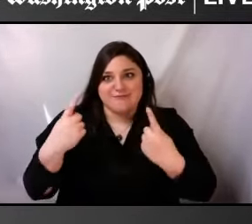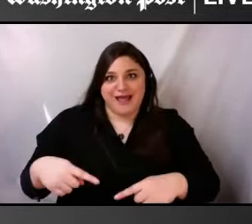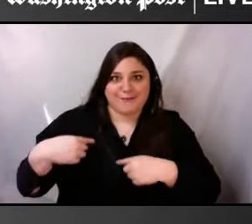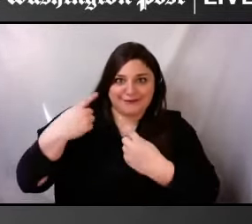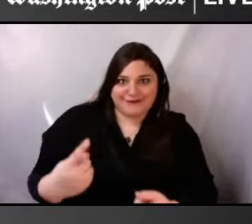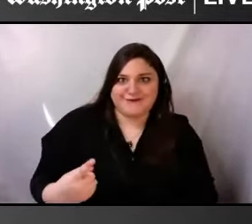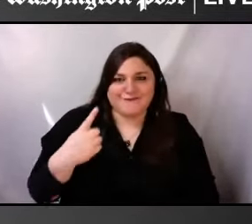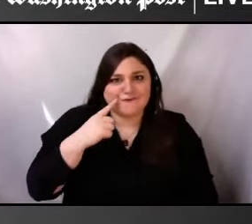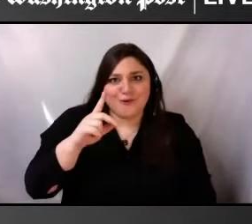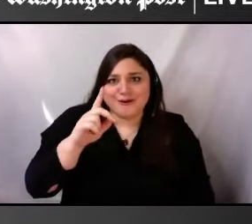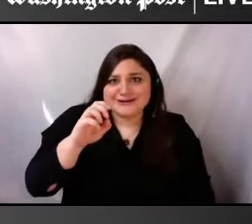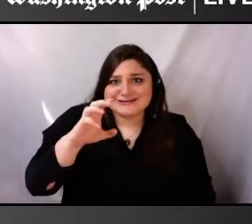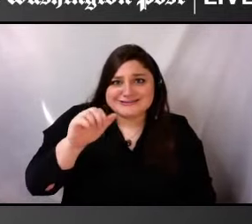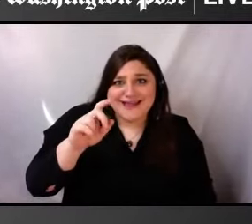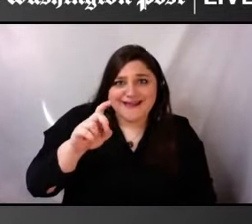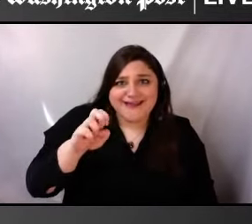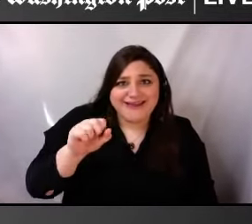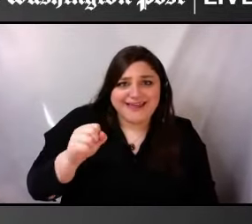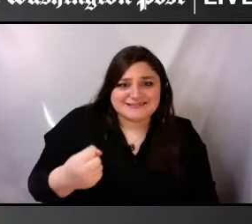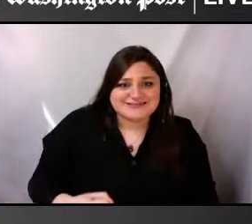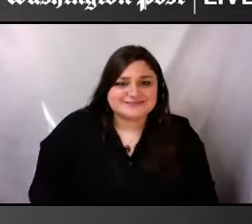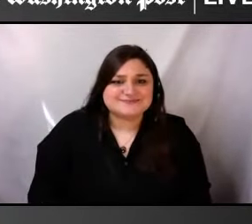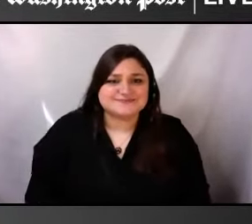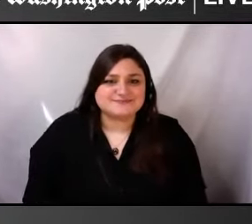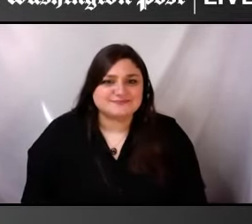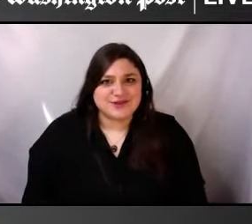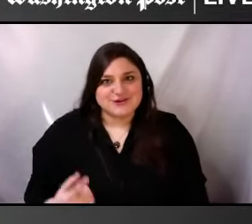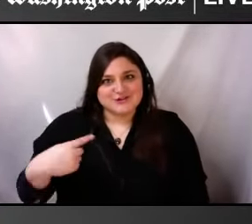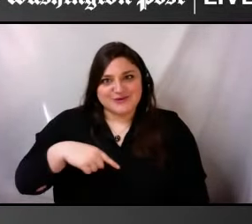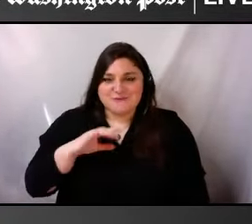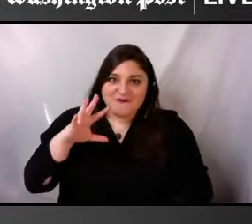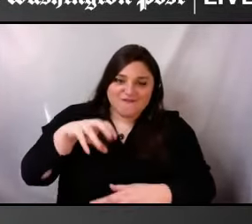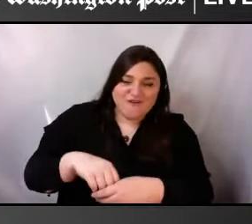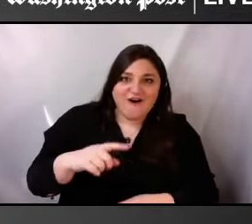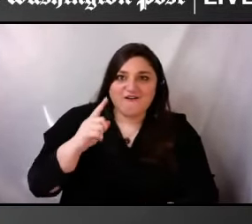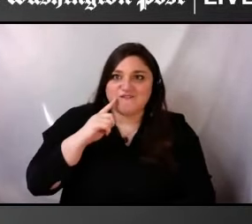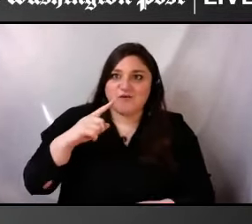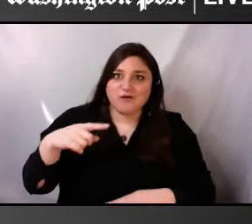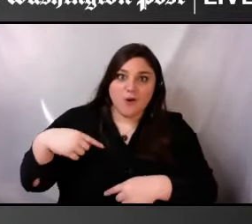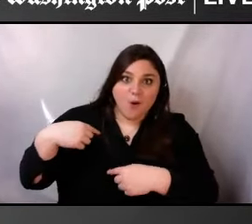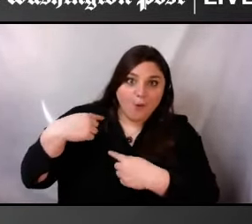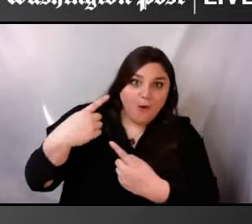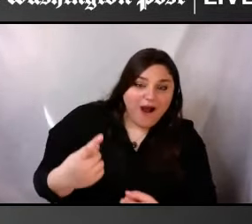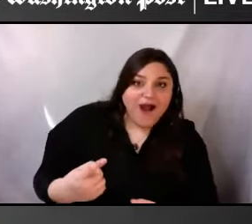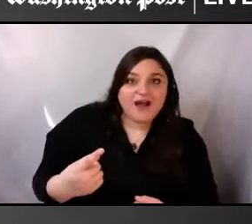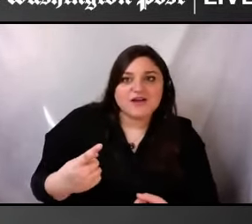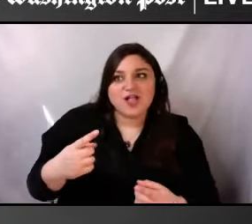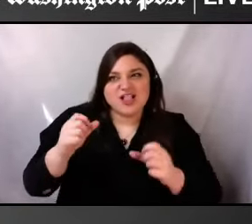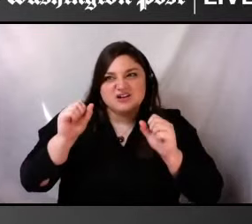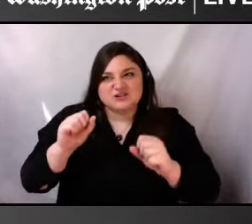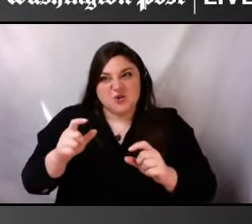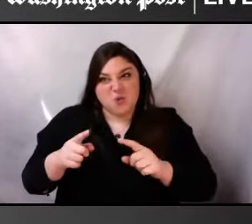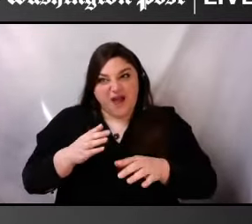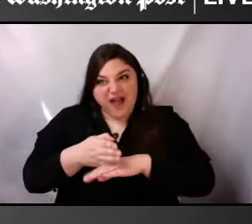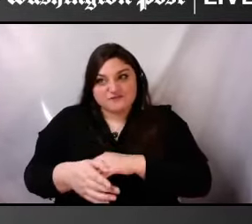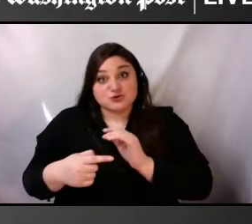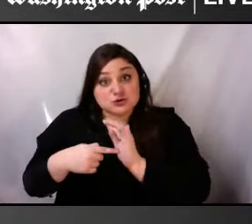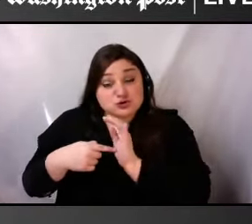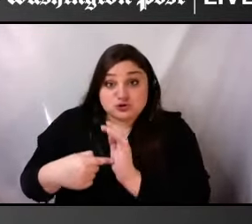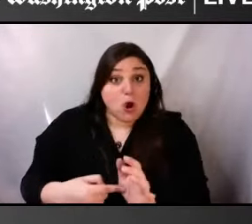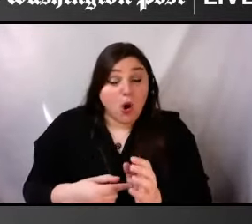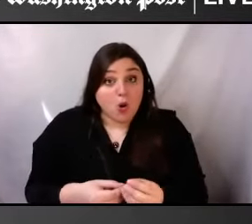for, you know, quite a while to see the reactions in the world to, uh, what really